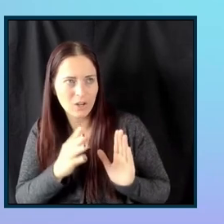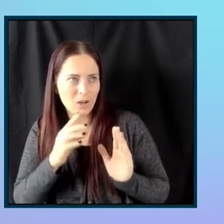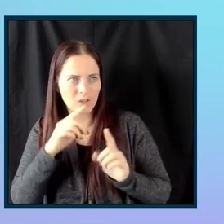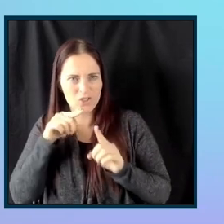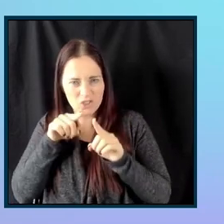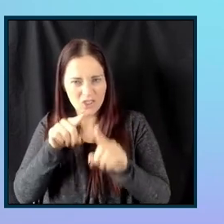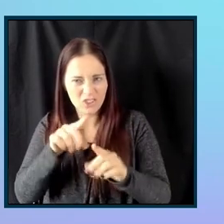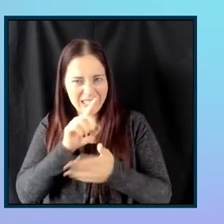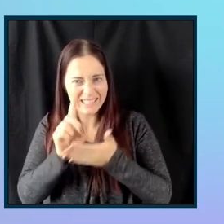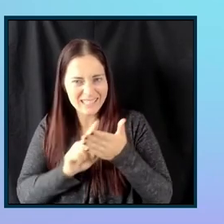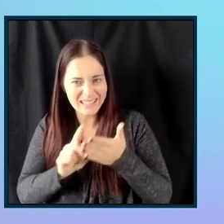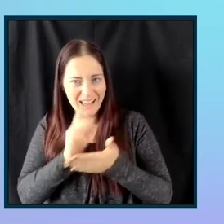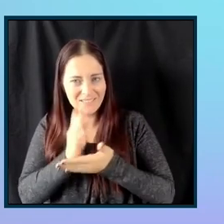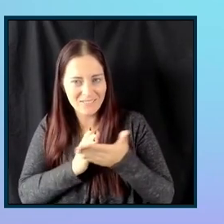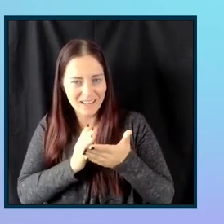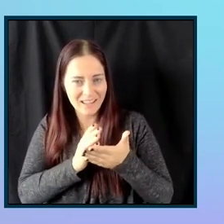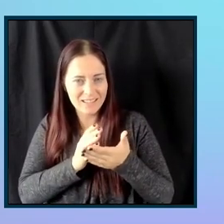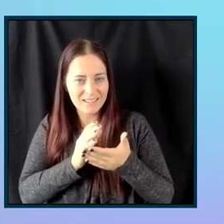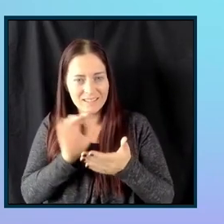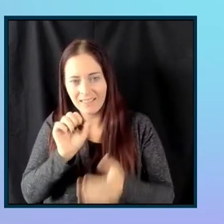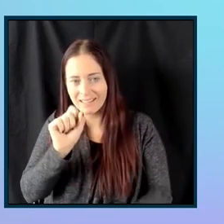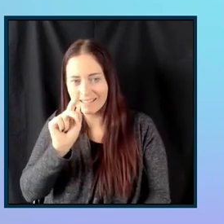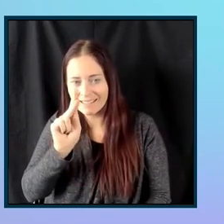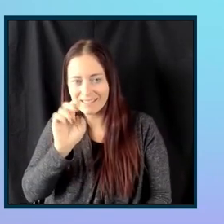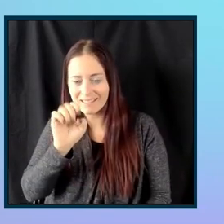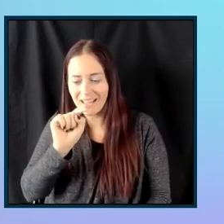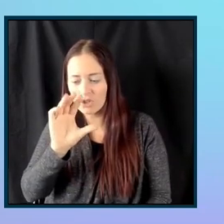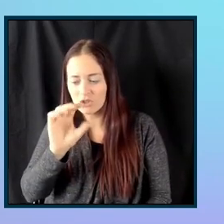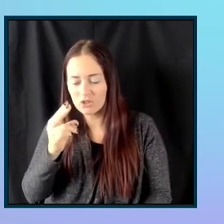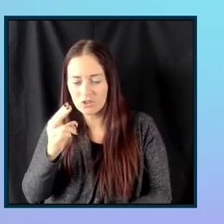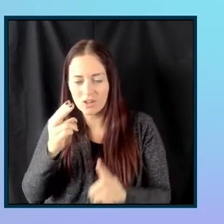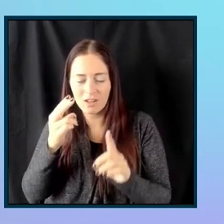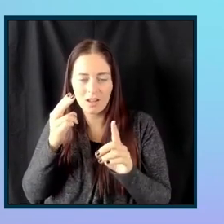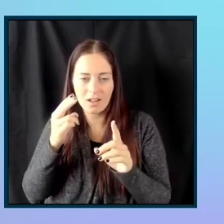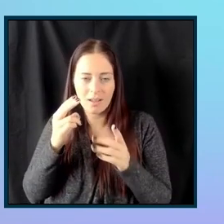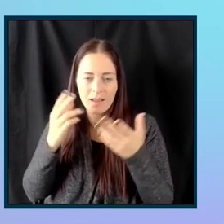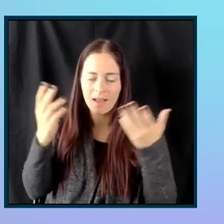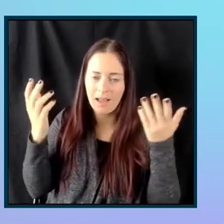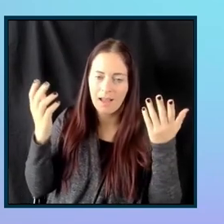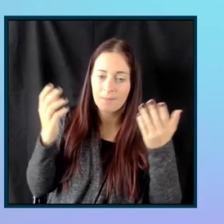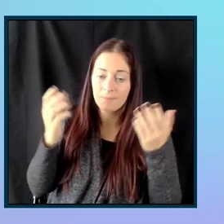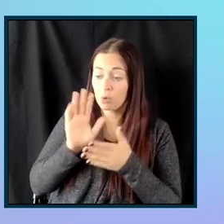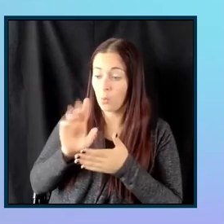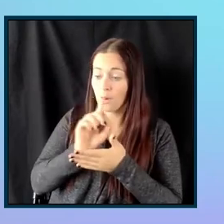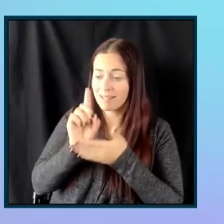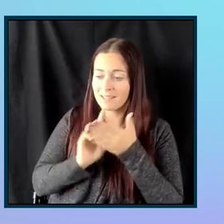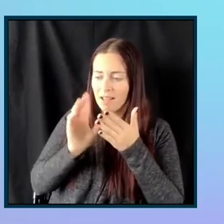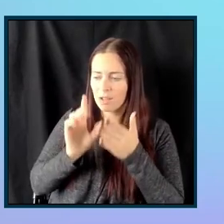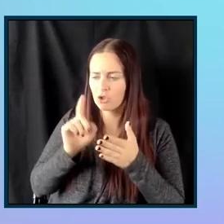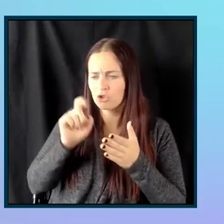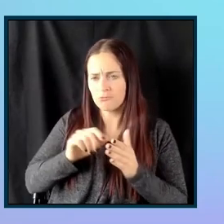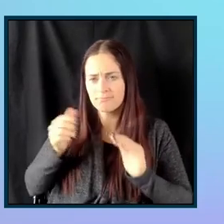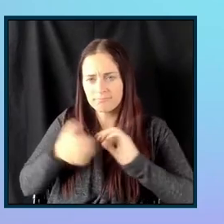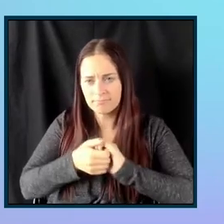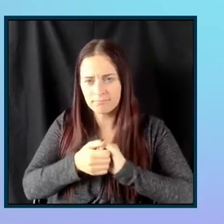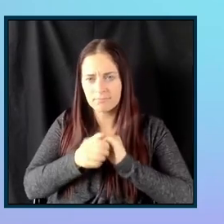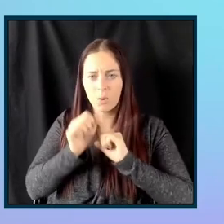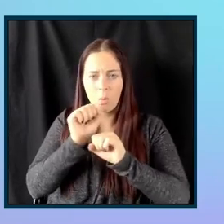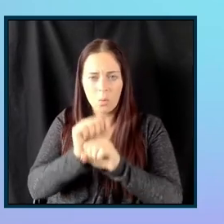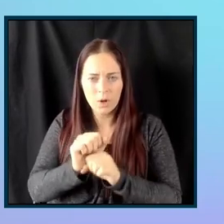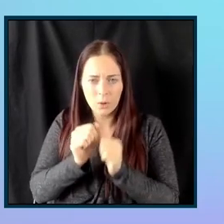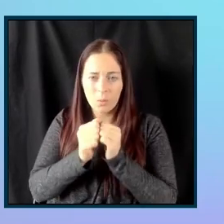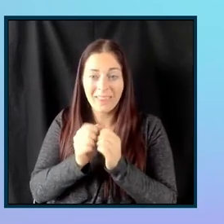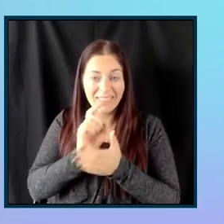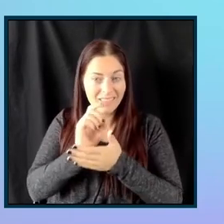Well, I would definitely at that point recommend that, you know, you're working with, that your designers are working closely with either